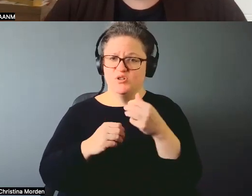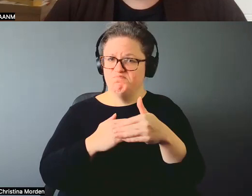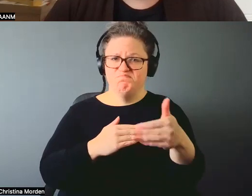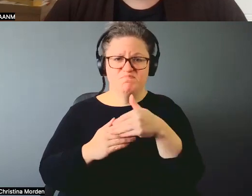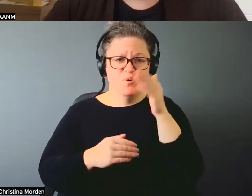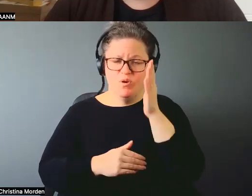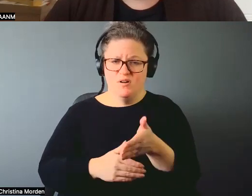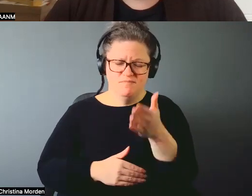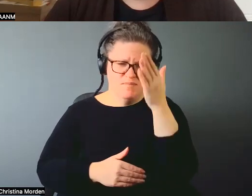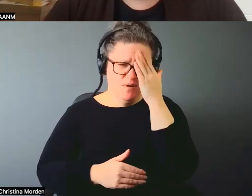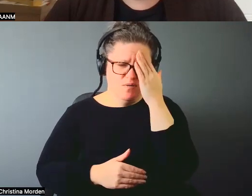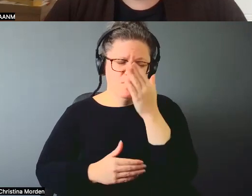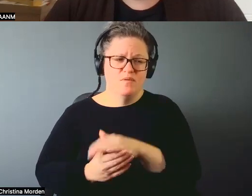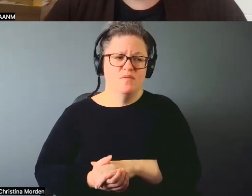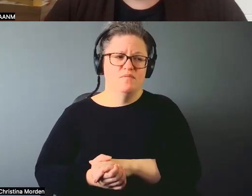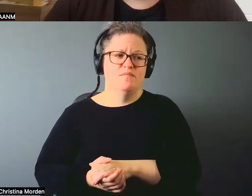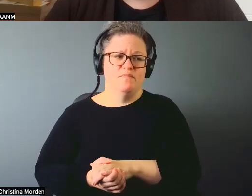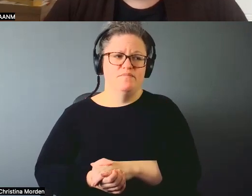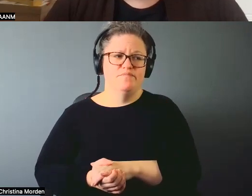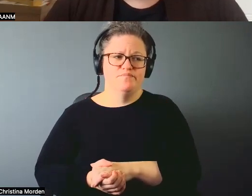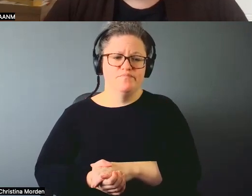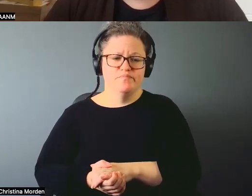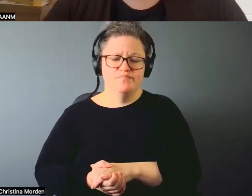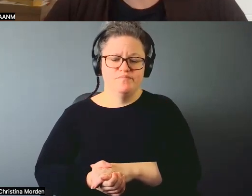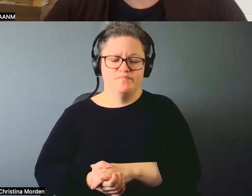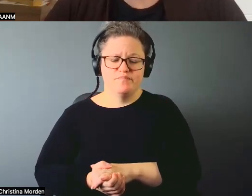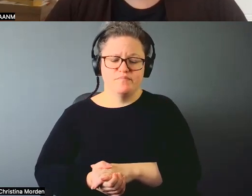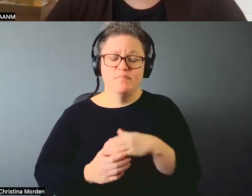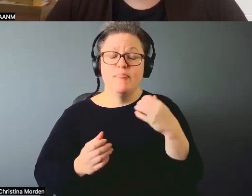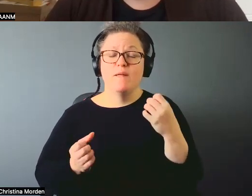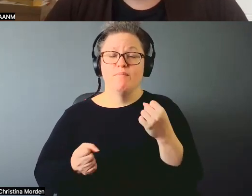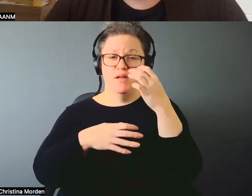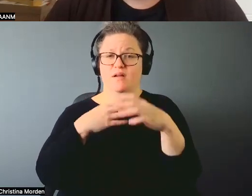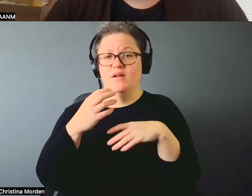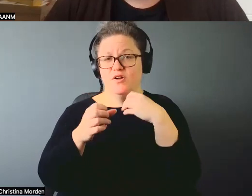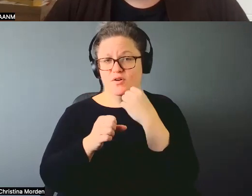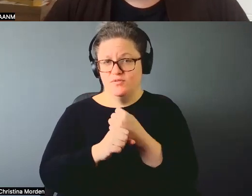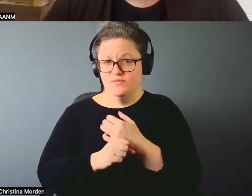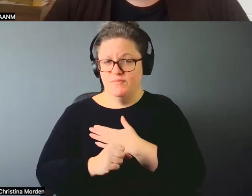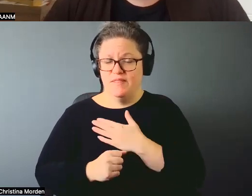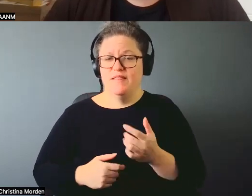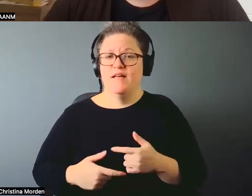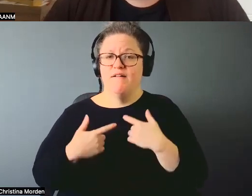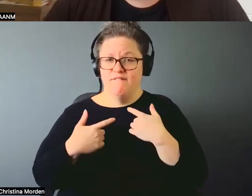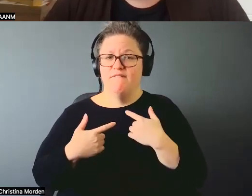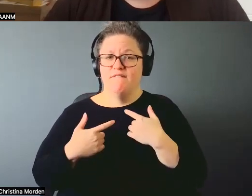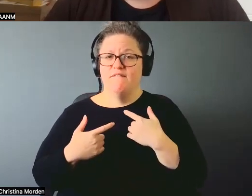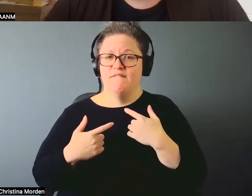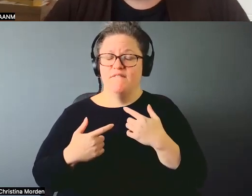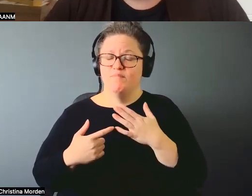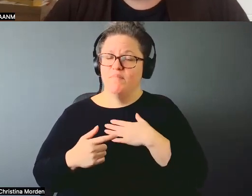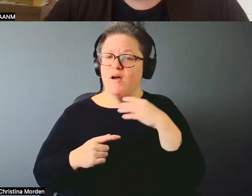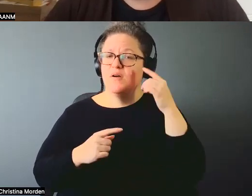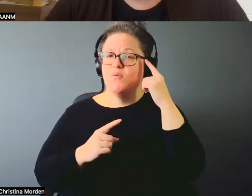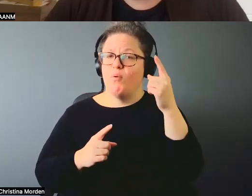And I have, it has been my great intention for so many years of my life. And again, I don't know how